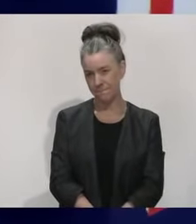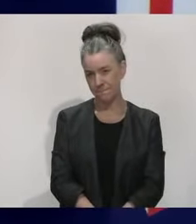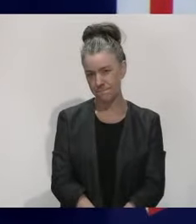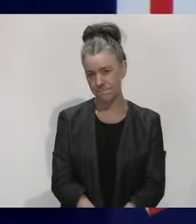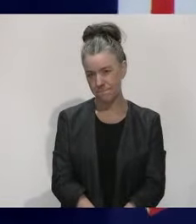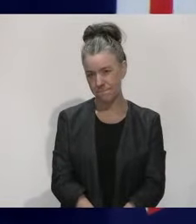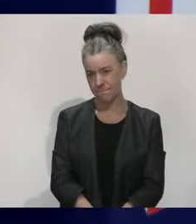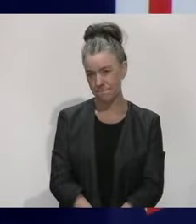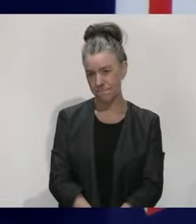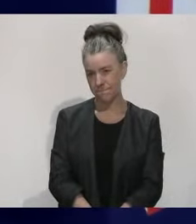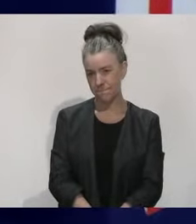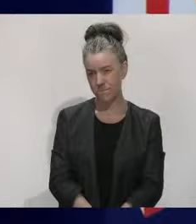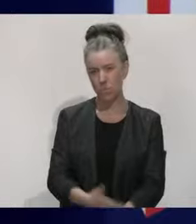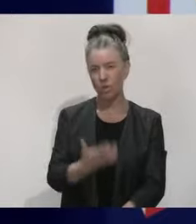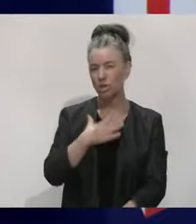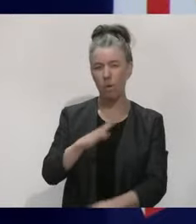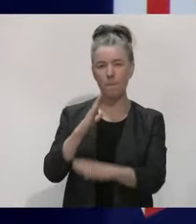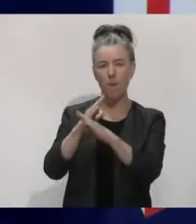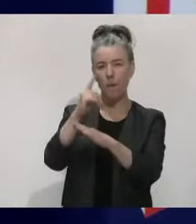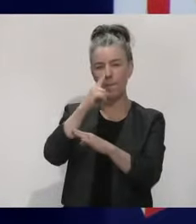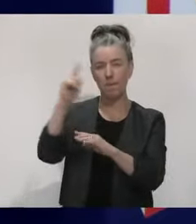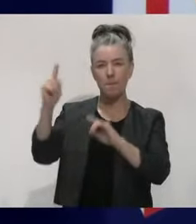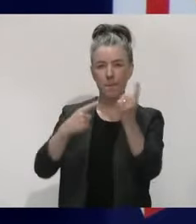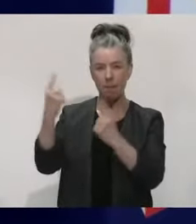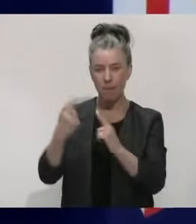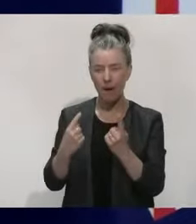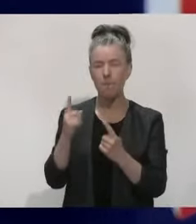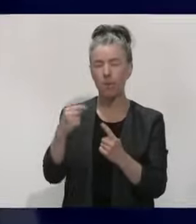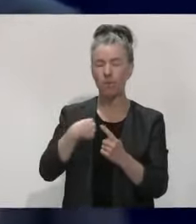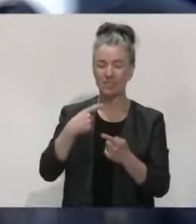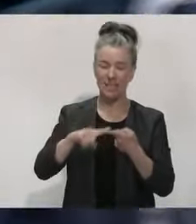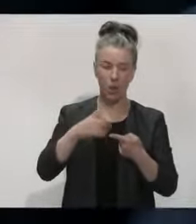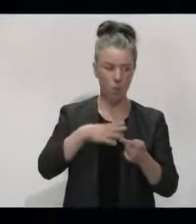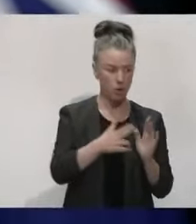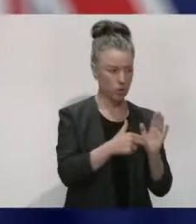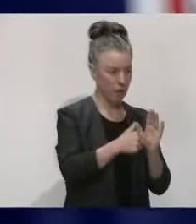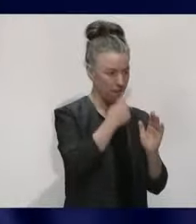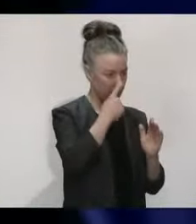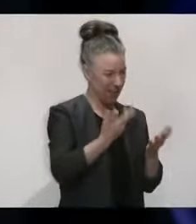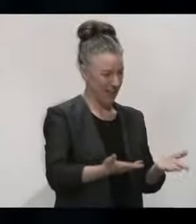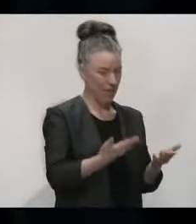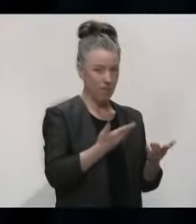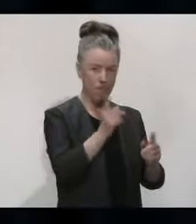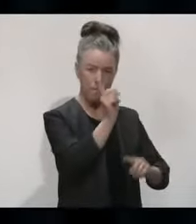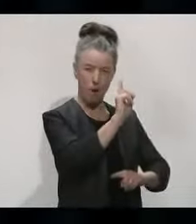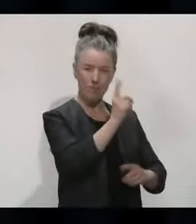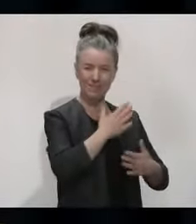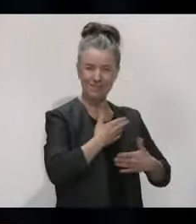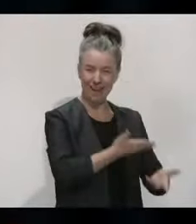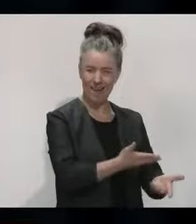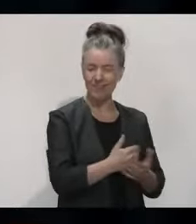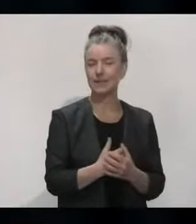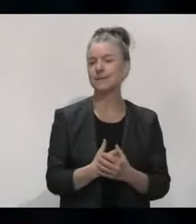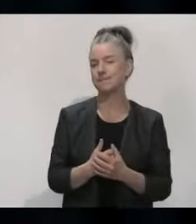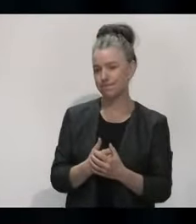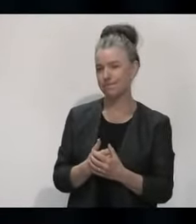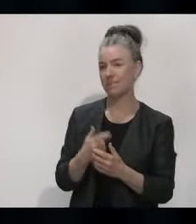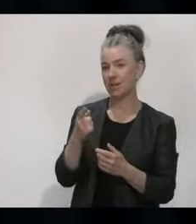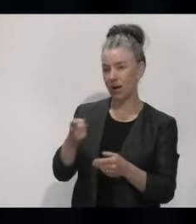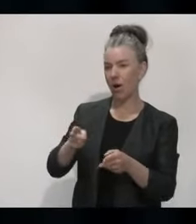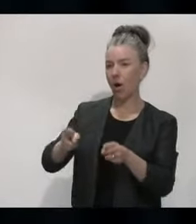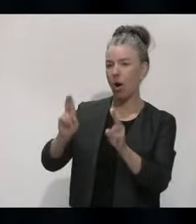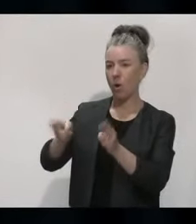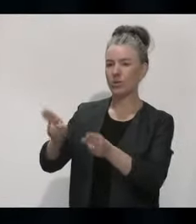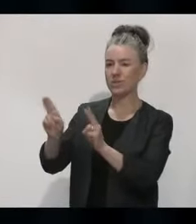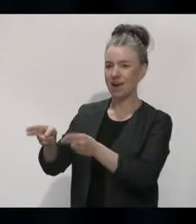Zealanders wishing to return home, but to keep New Zealanders here safe? The measure for us is the capacity of our quarantine and